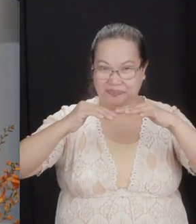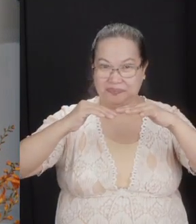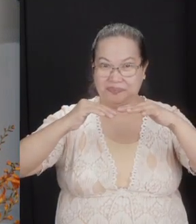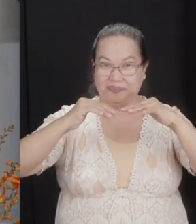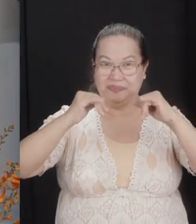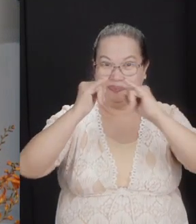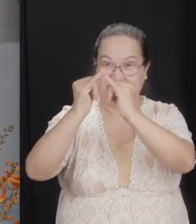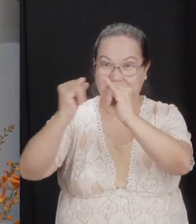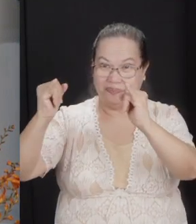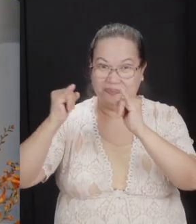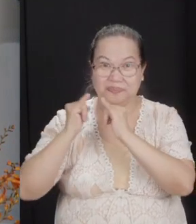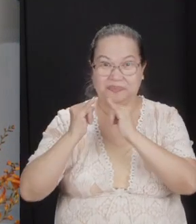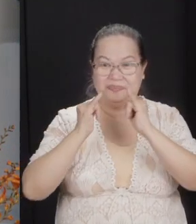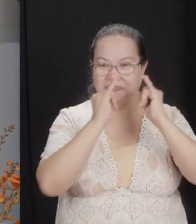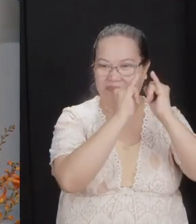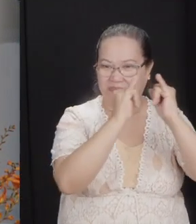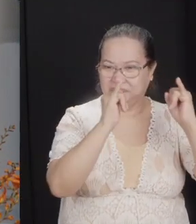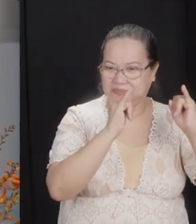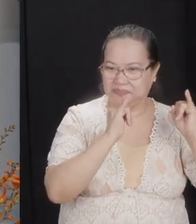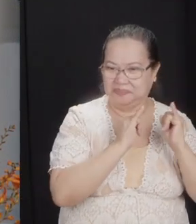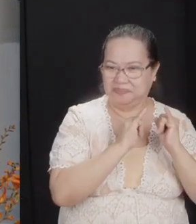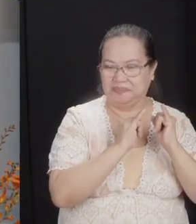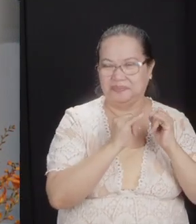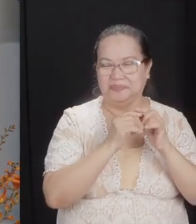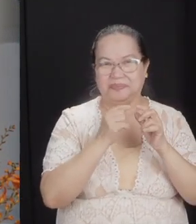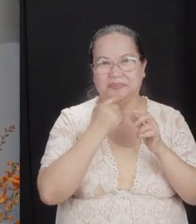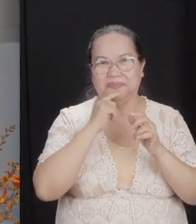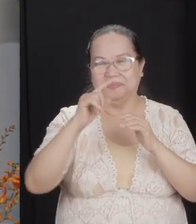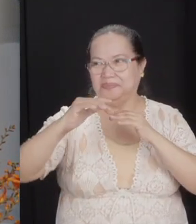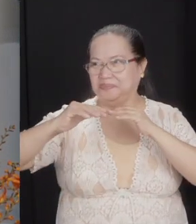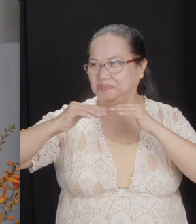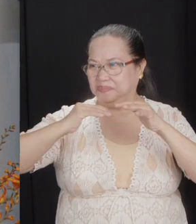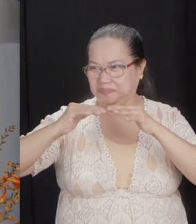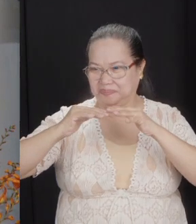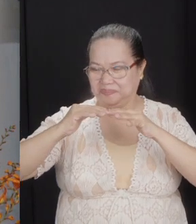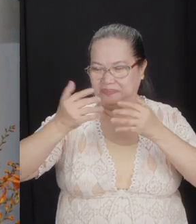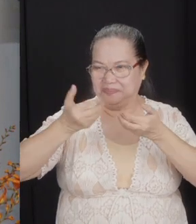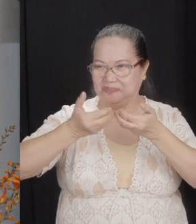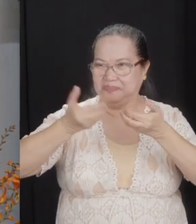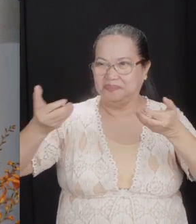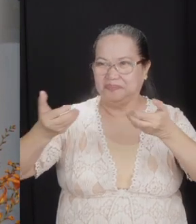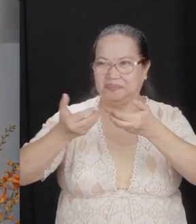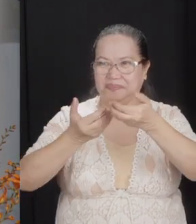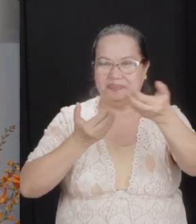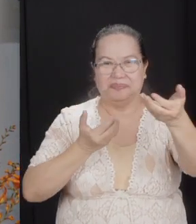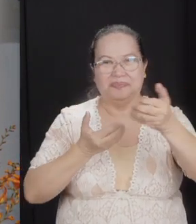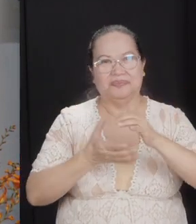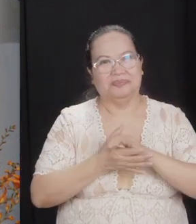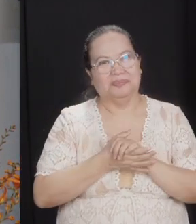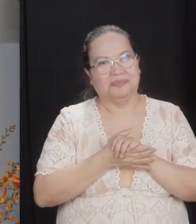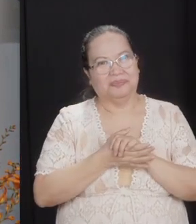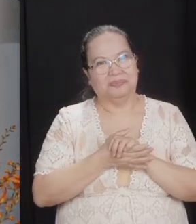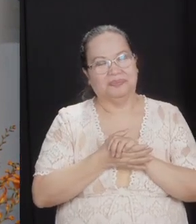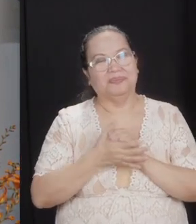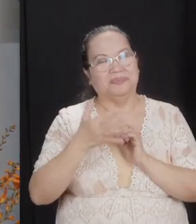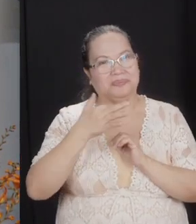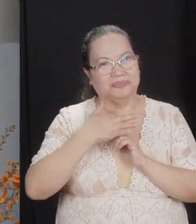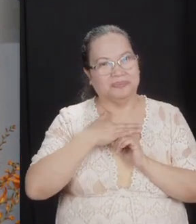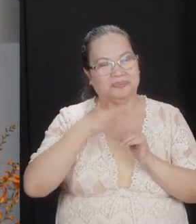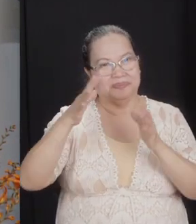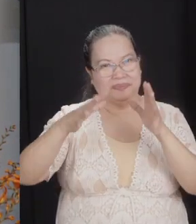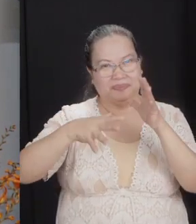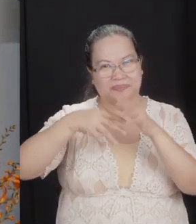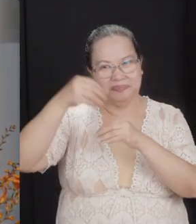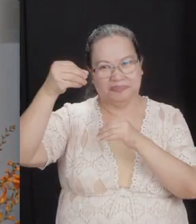isolation. The danger of geographical isolation. I'm going out